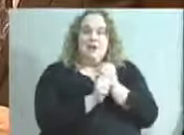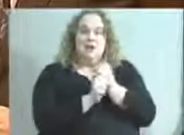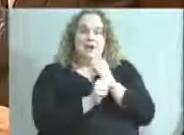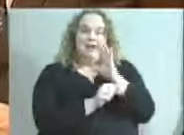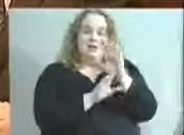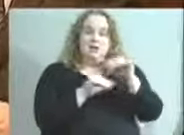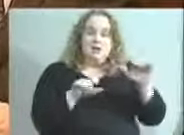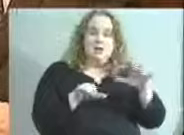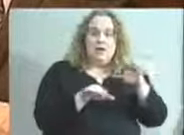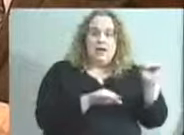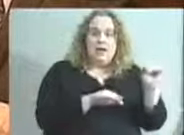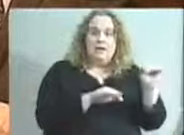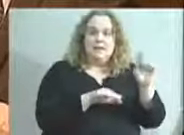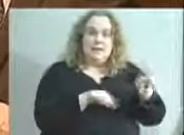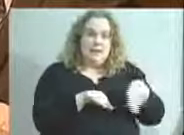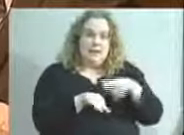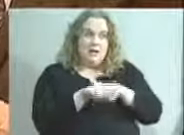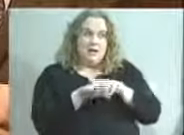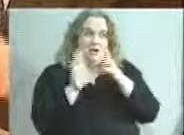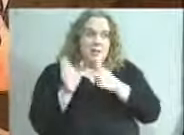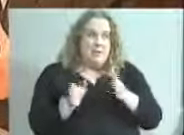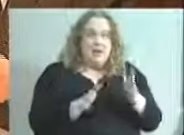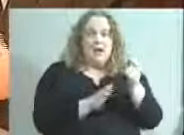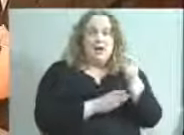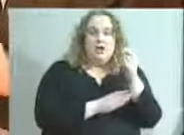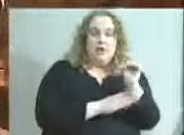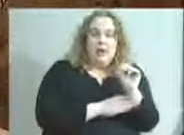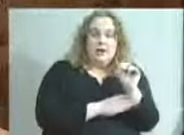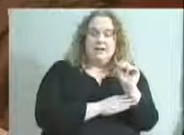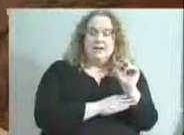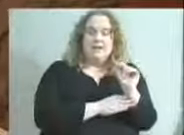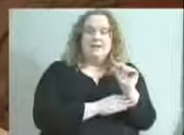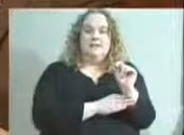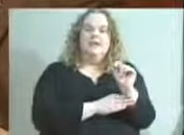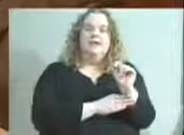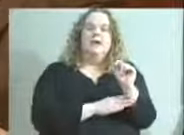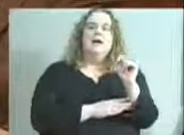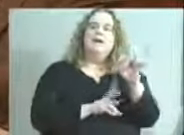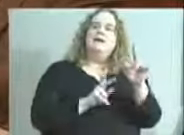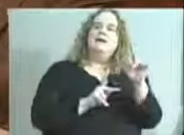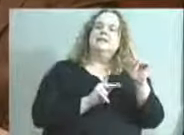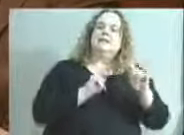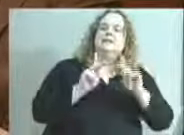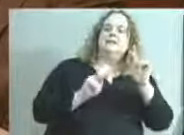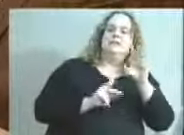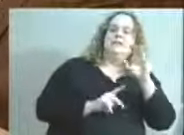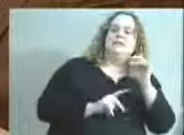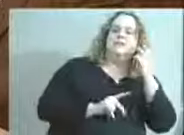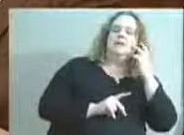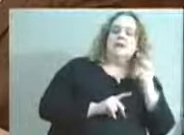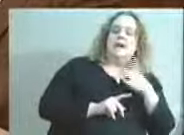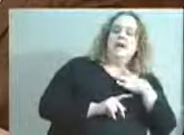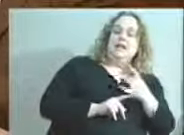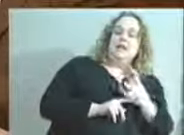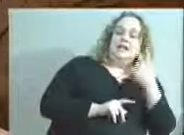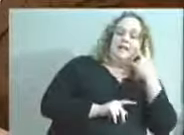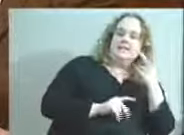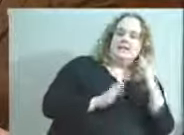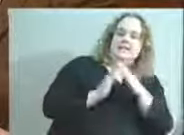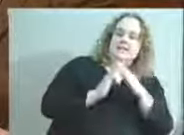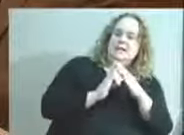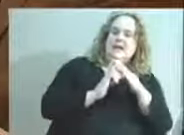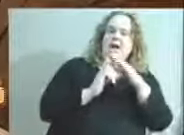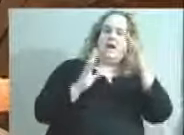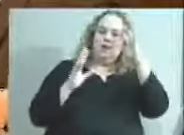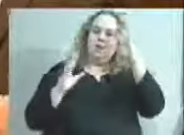Nature's Planning Grant for JCPS in Louisville. These foundations like when they see a city and a school system working together because